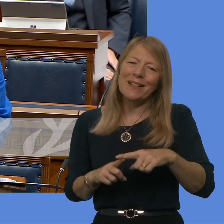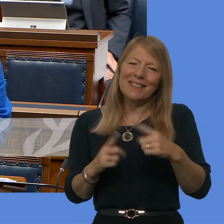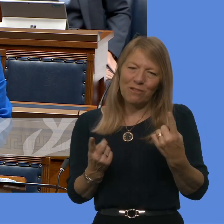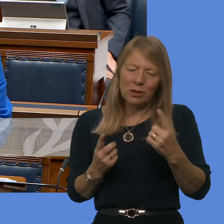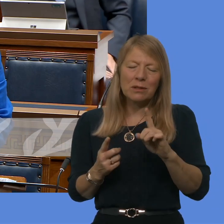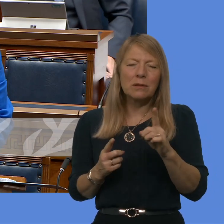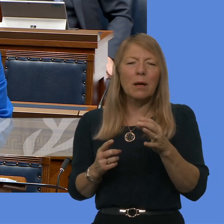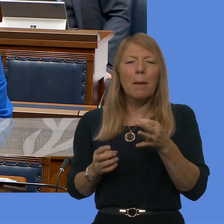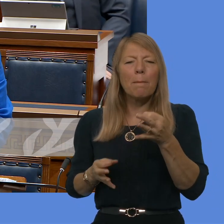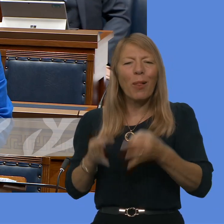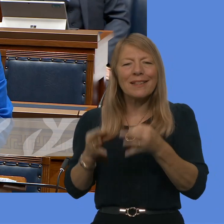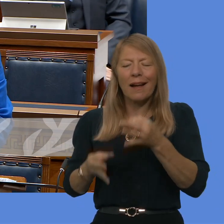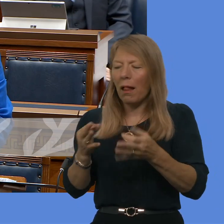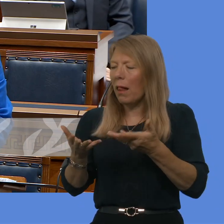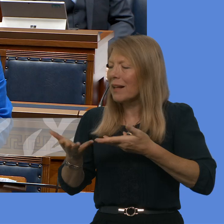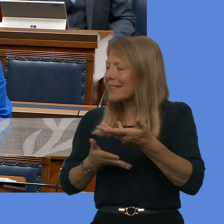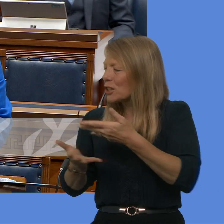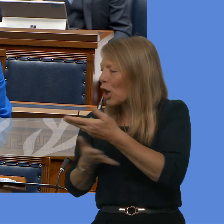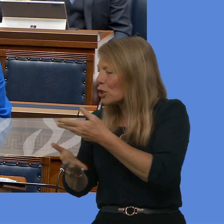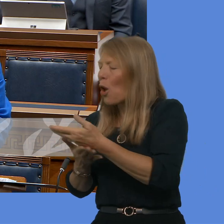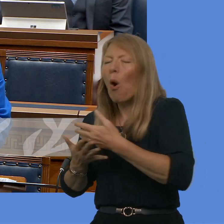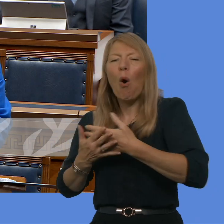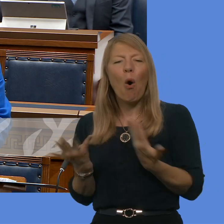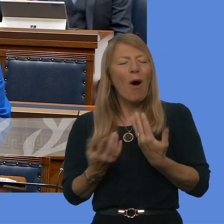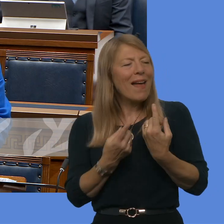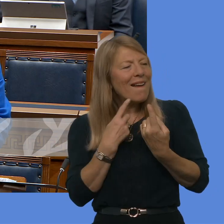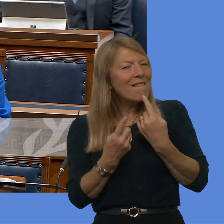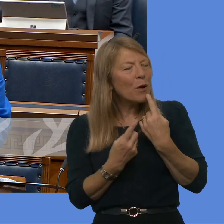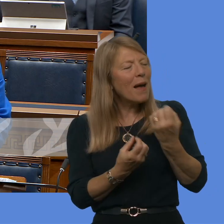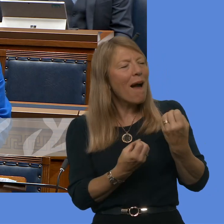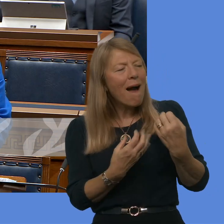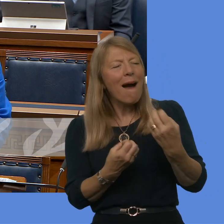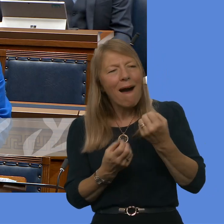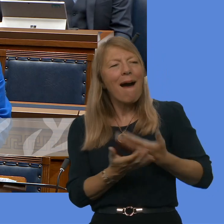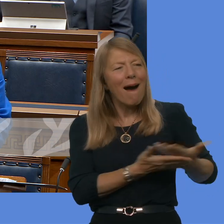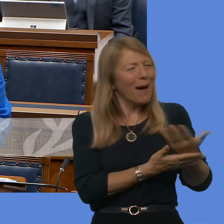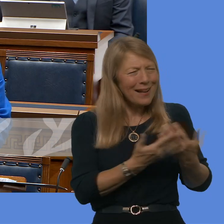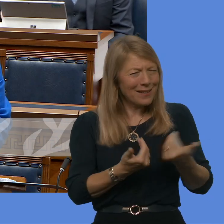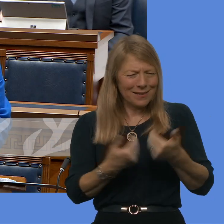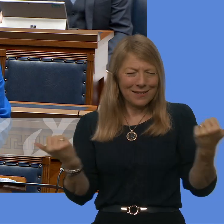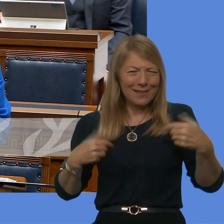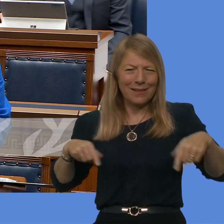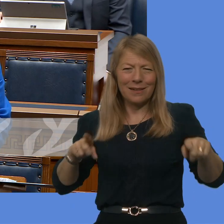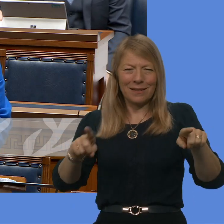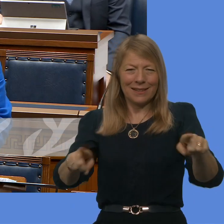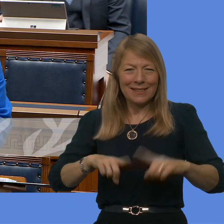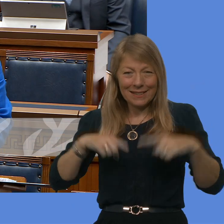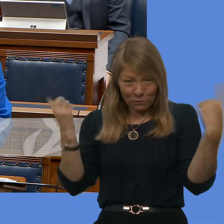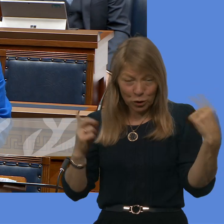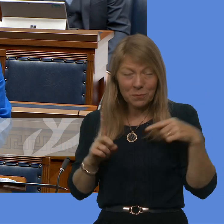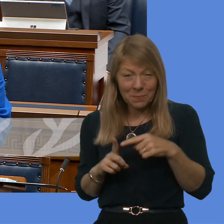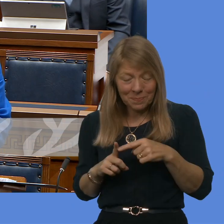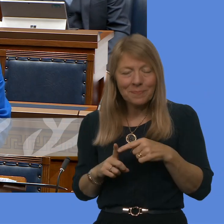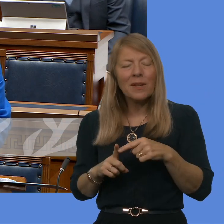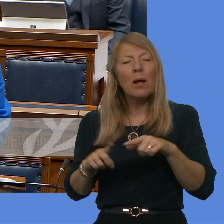and being informed of ongoing issues and the duties that we have as ministers to discharge in relation to the programme for government. These